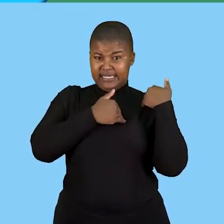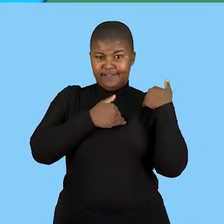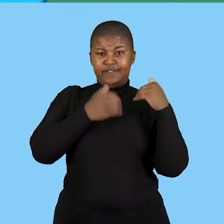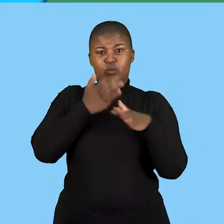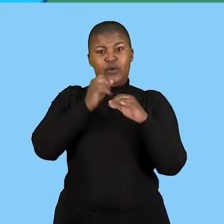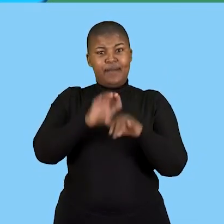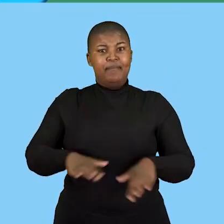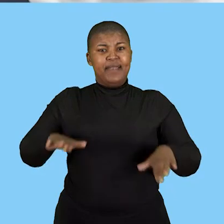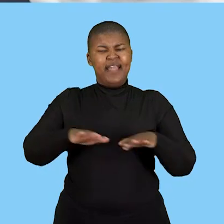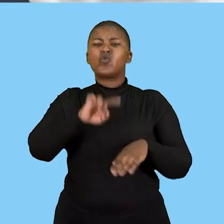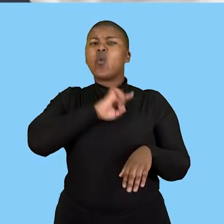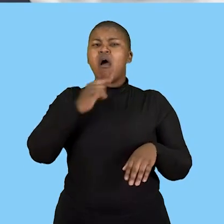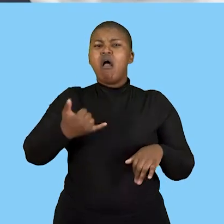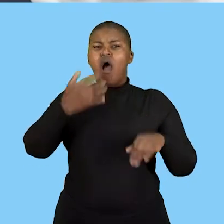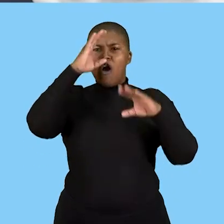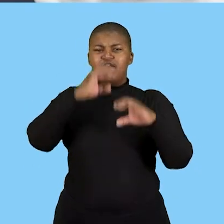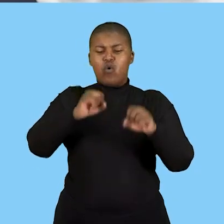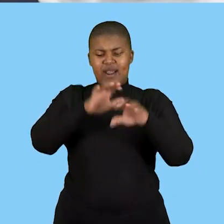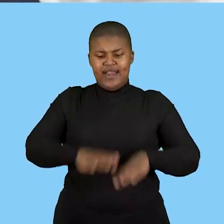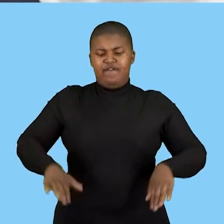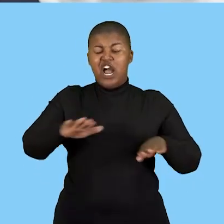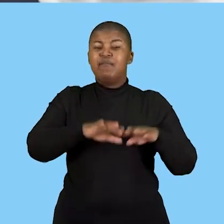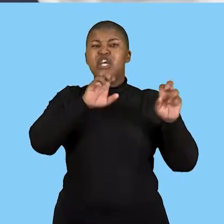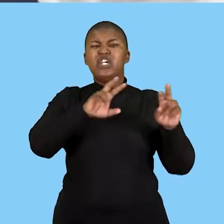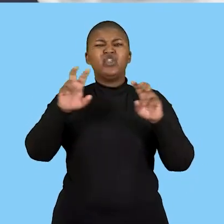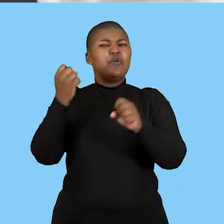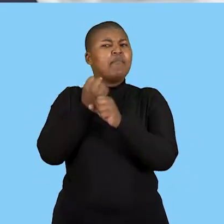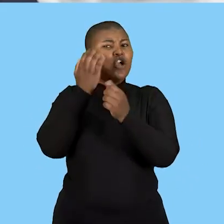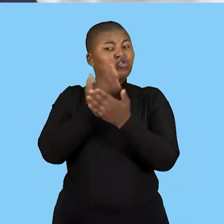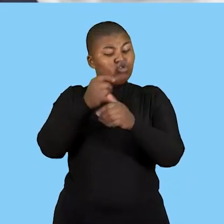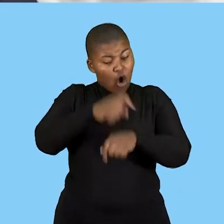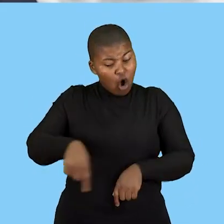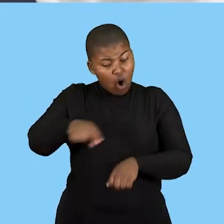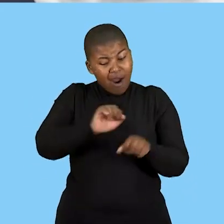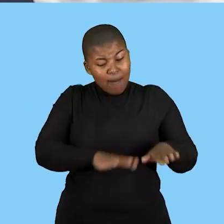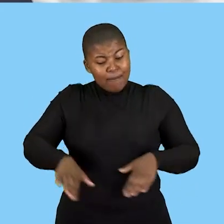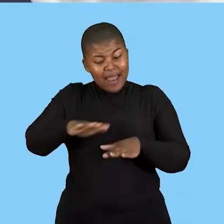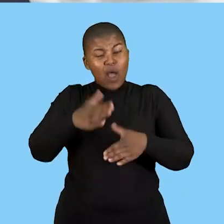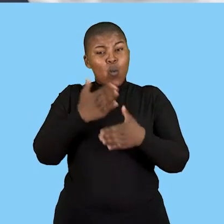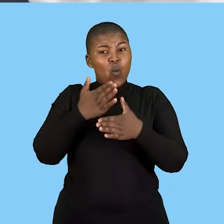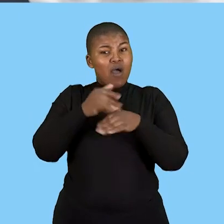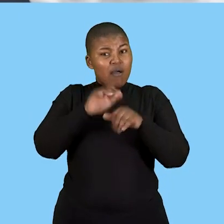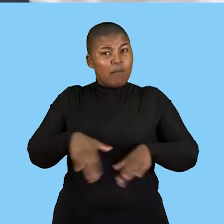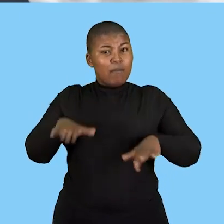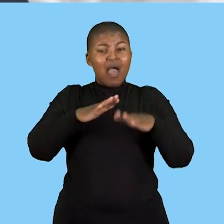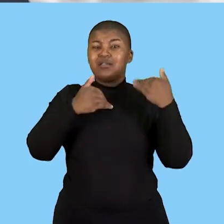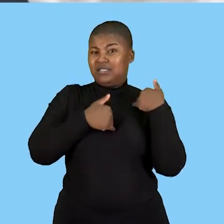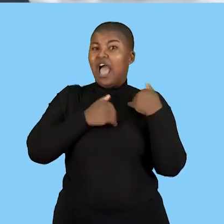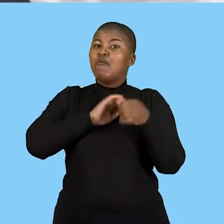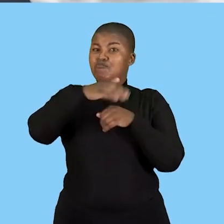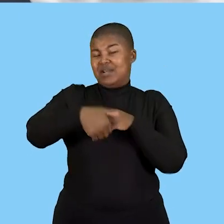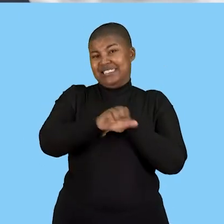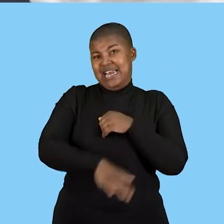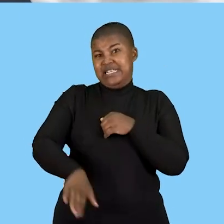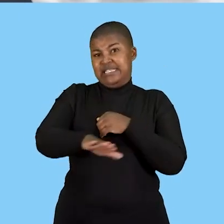about environmental issues which has to do with preserving the environment and protecting the environment together with